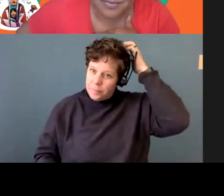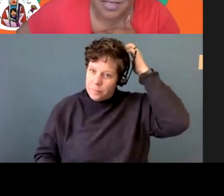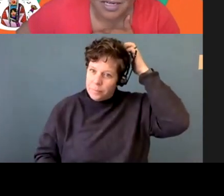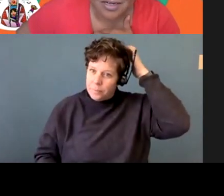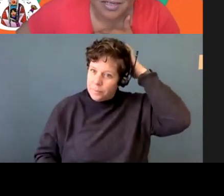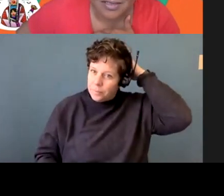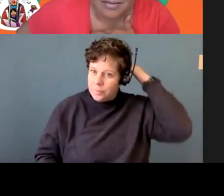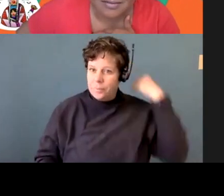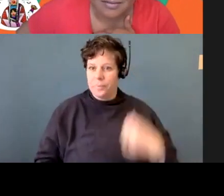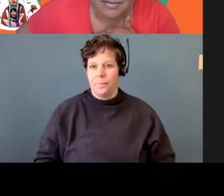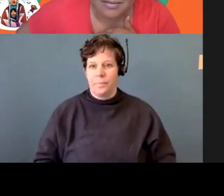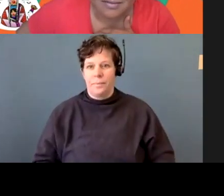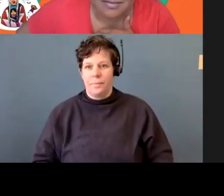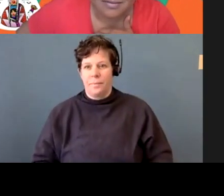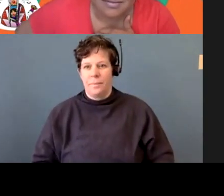Can you hear us?